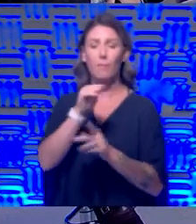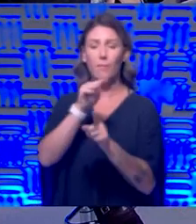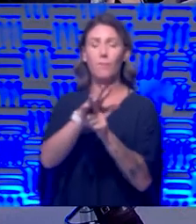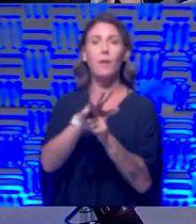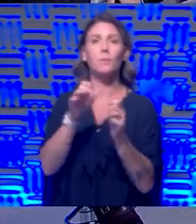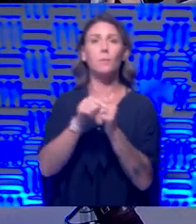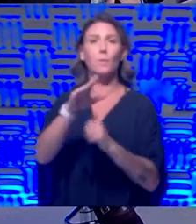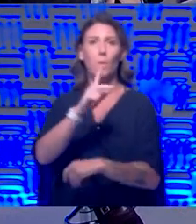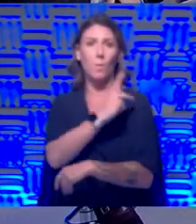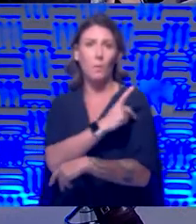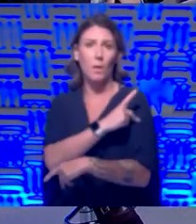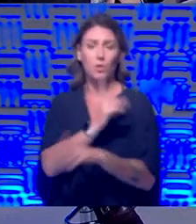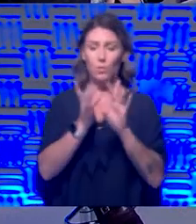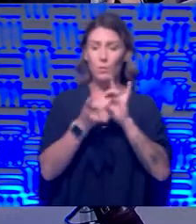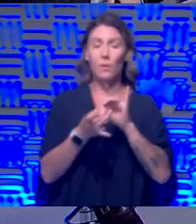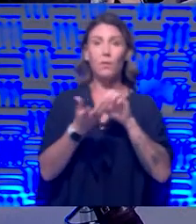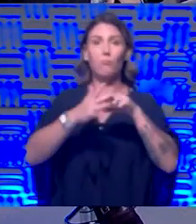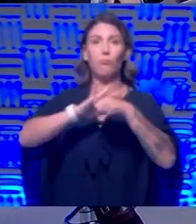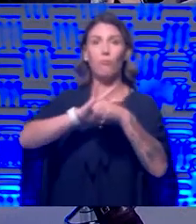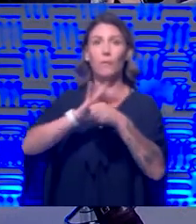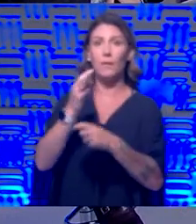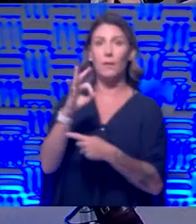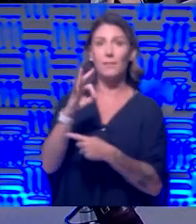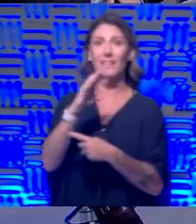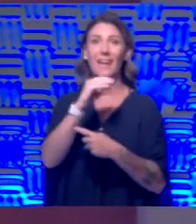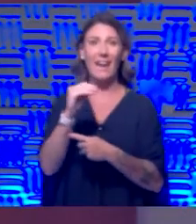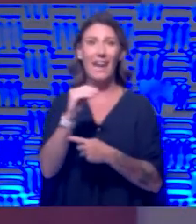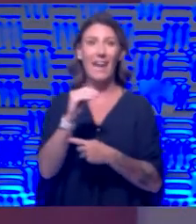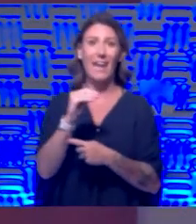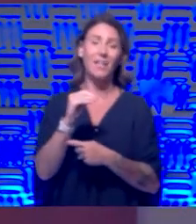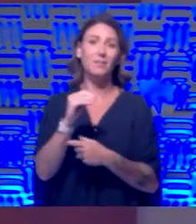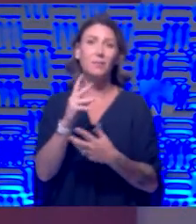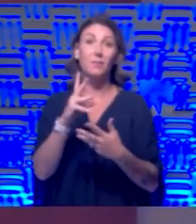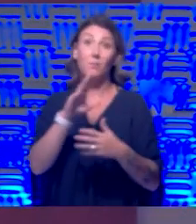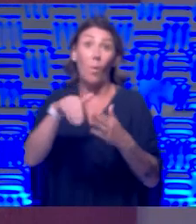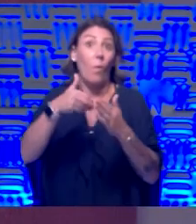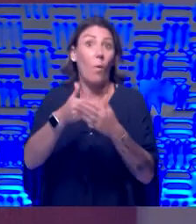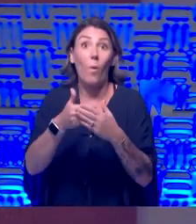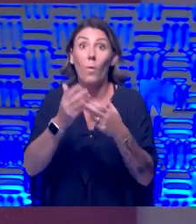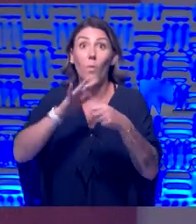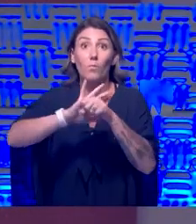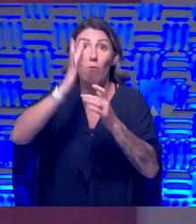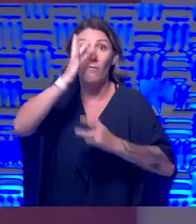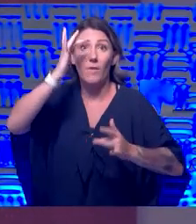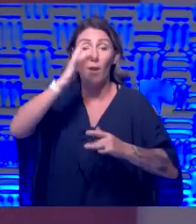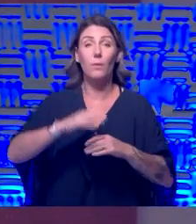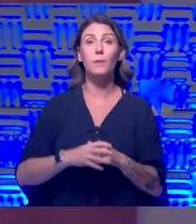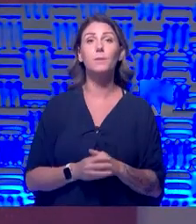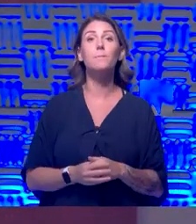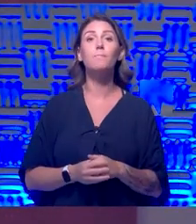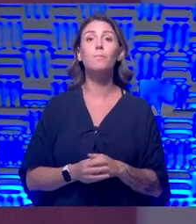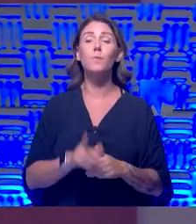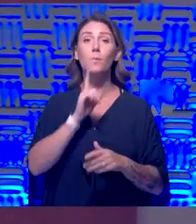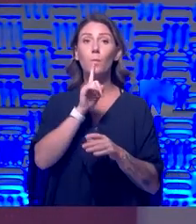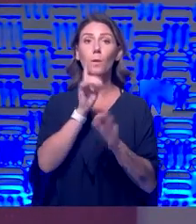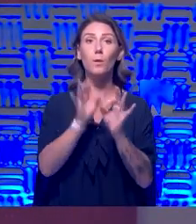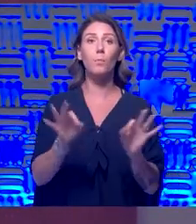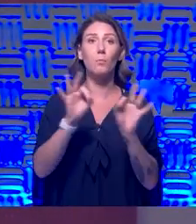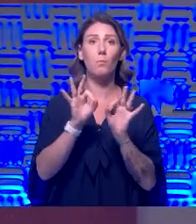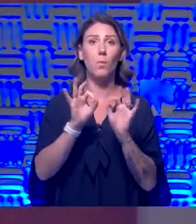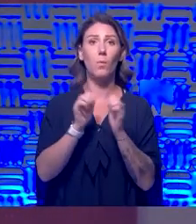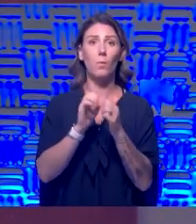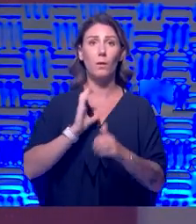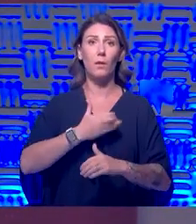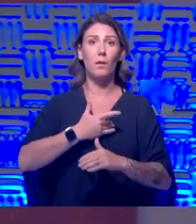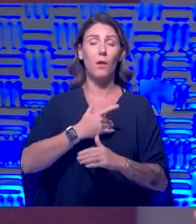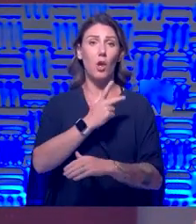of COVID-19 and the whole coronavirus. Yeah, well, I mean, you know, it's especially important in our patients because it's a